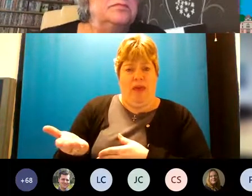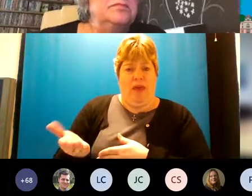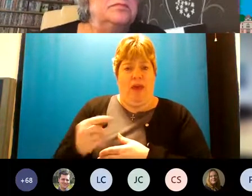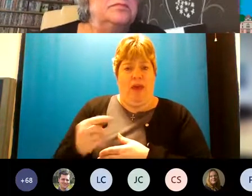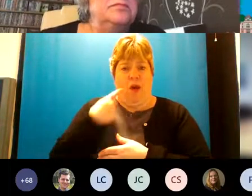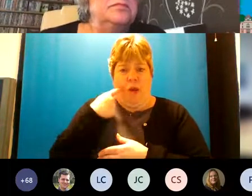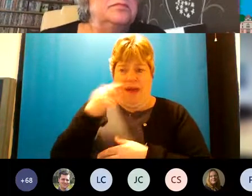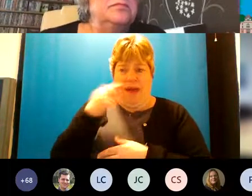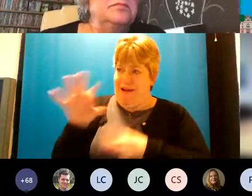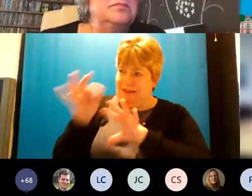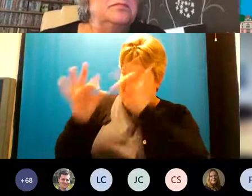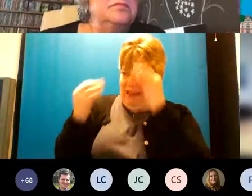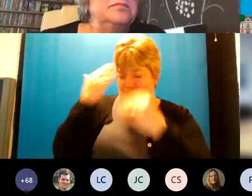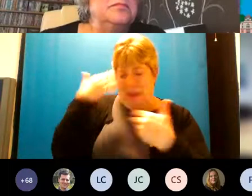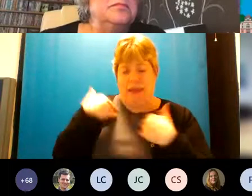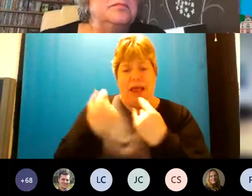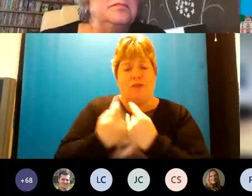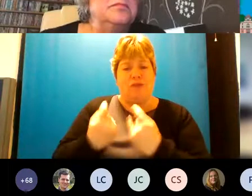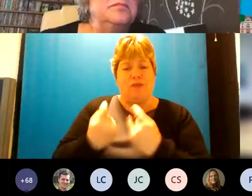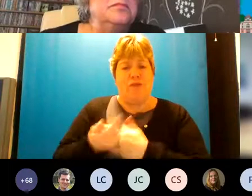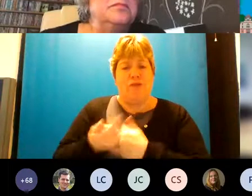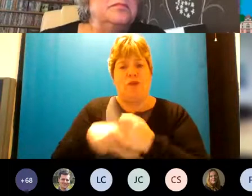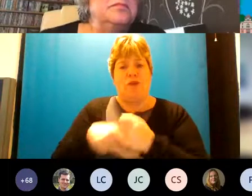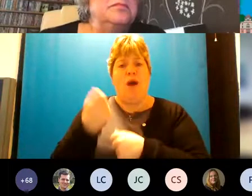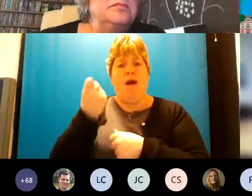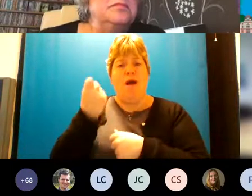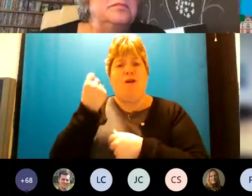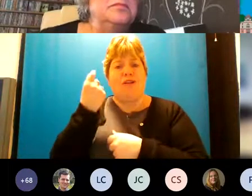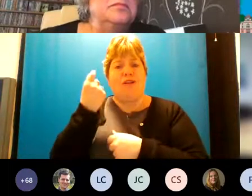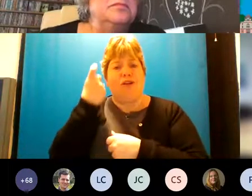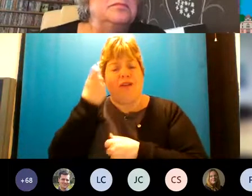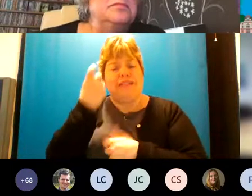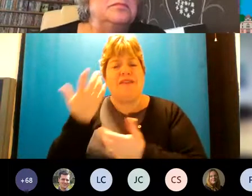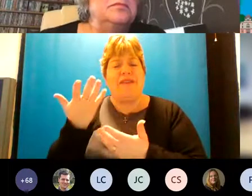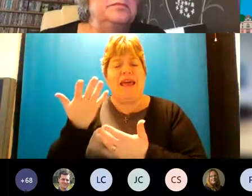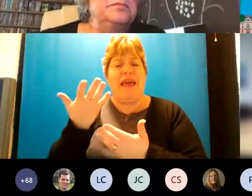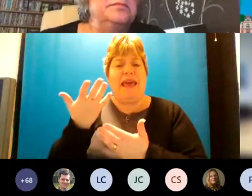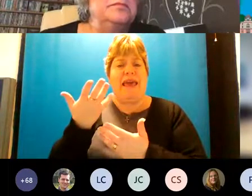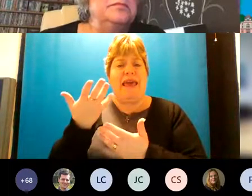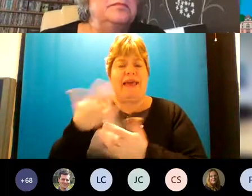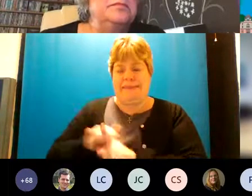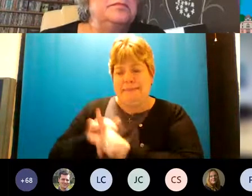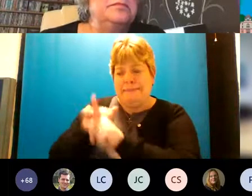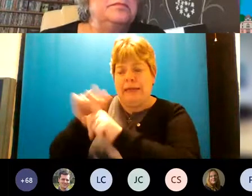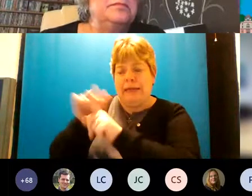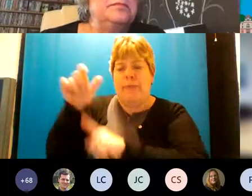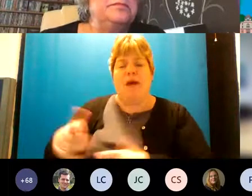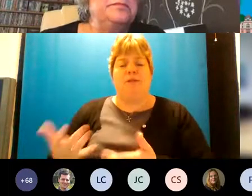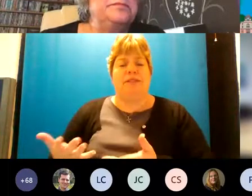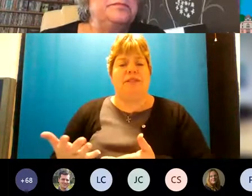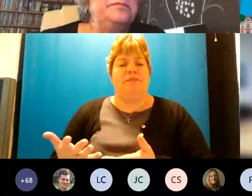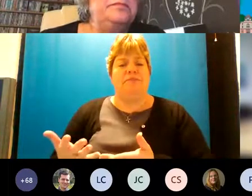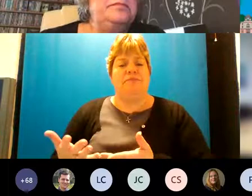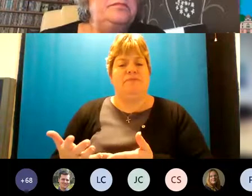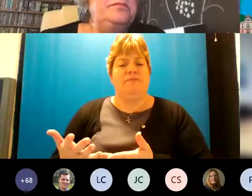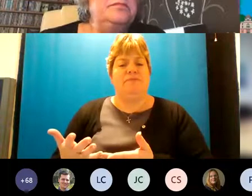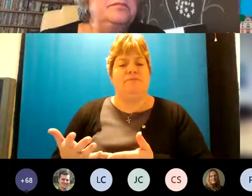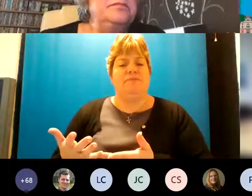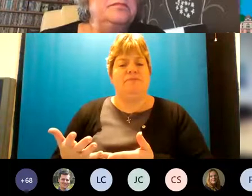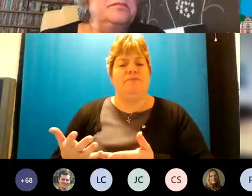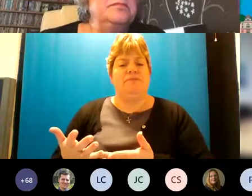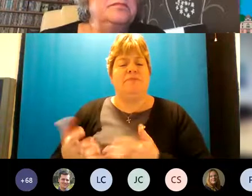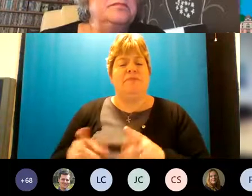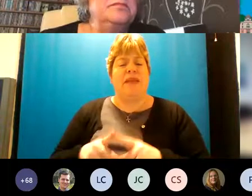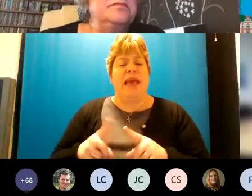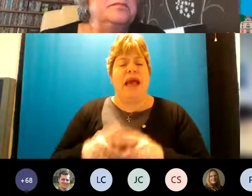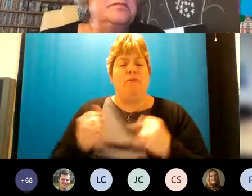stuff to cognitively um rehabilitate somebody and we've had